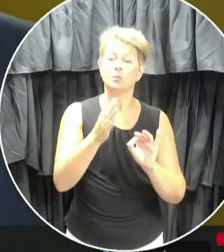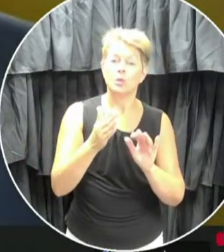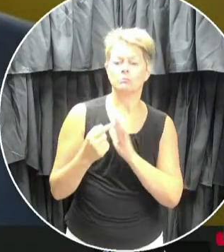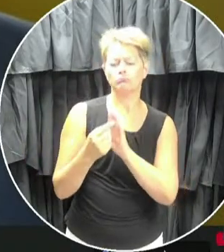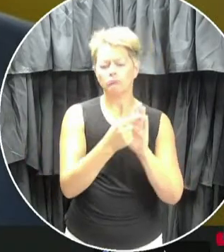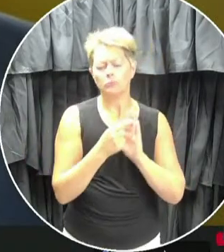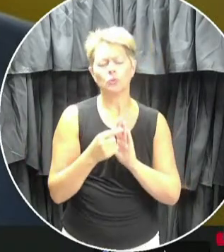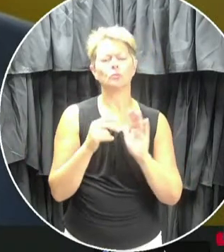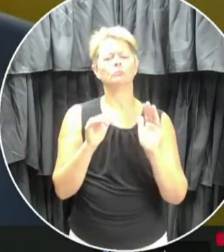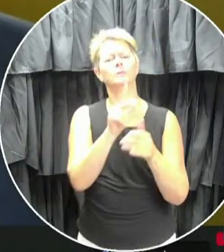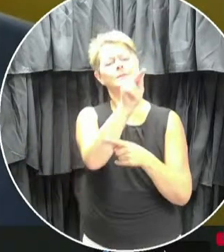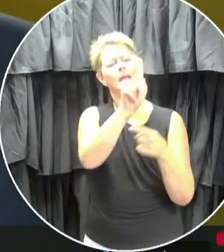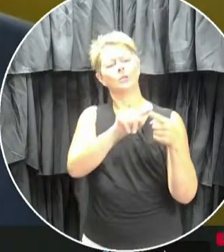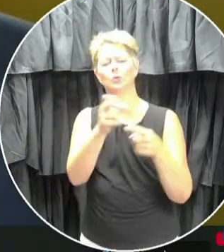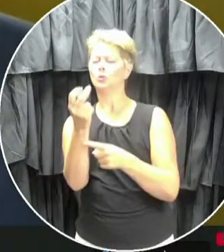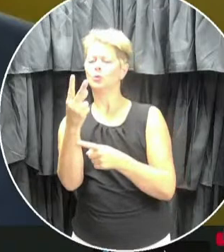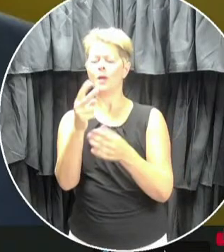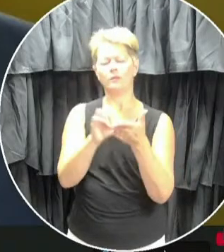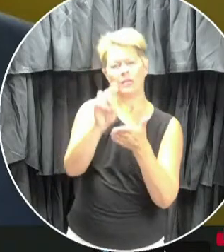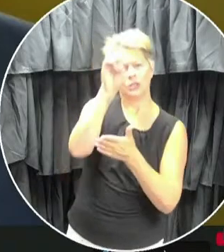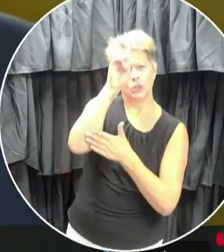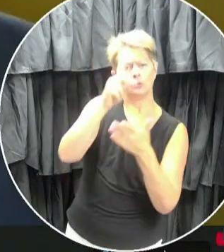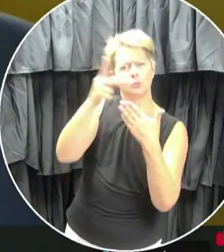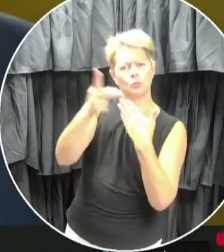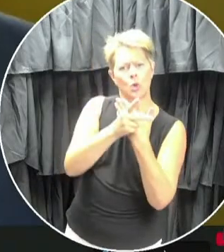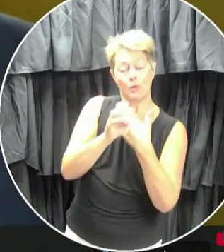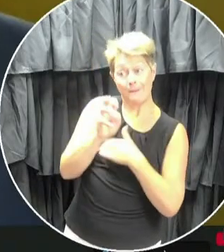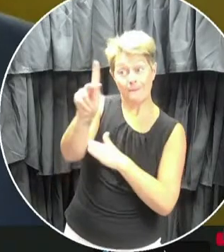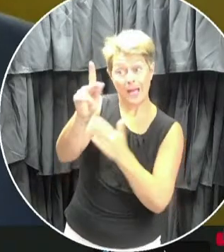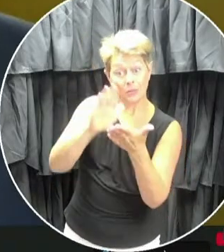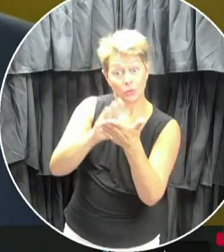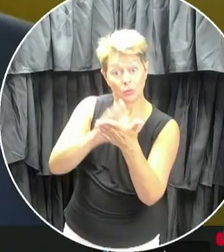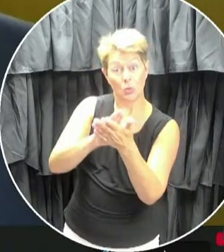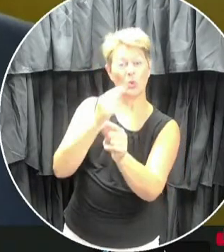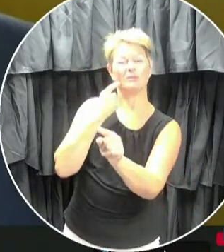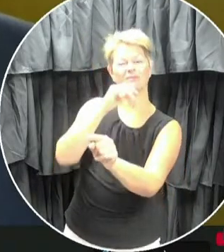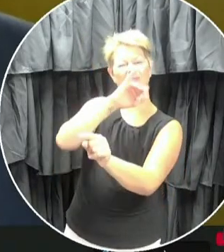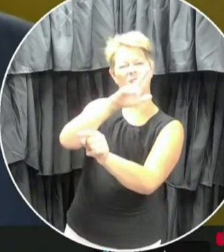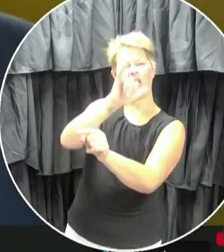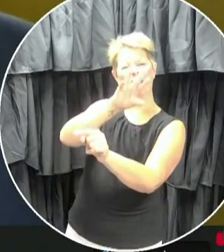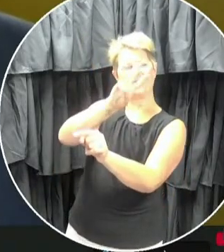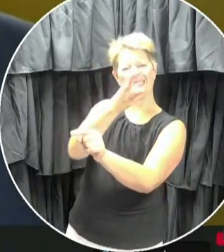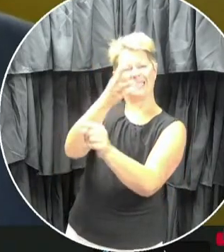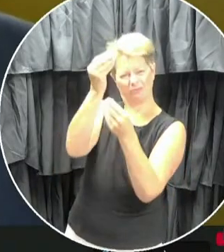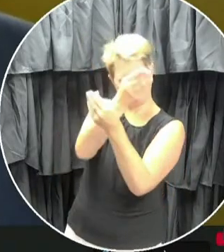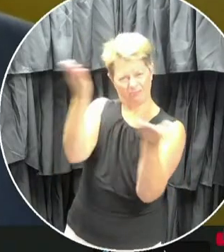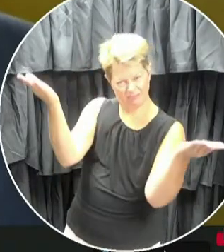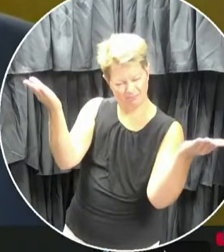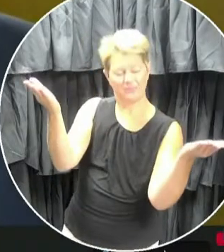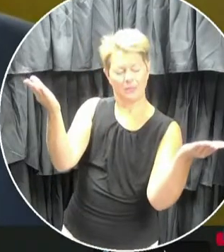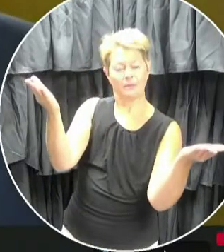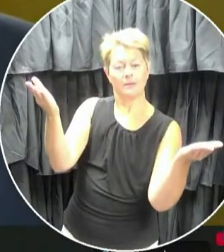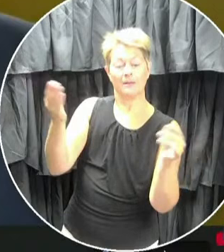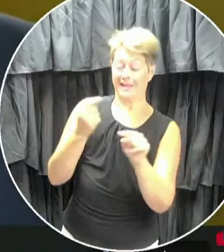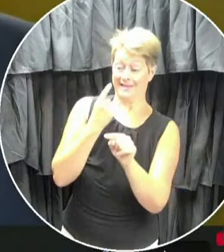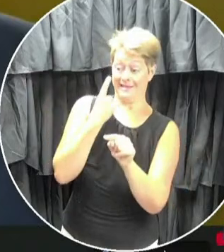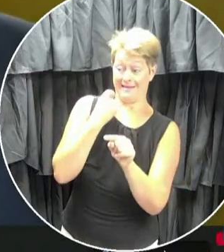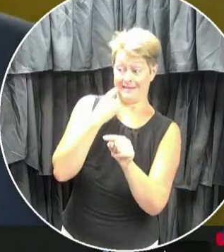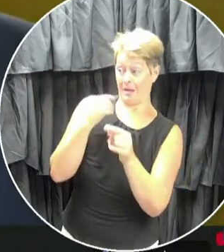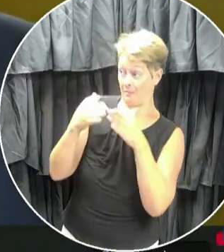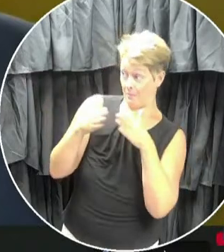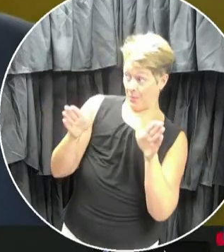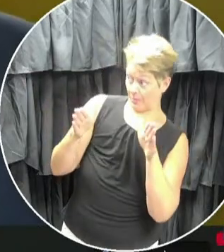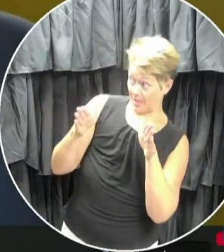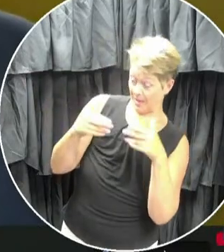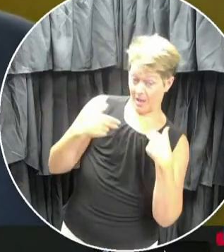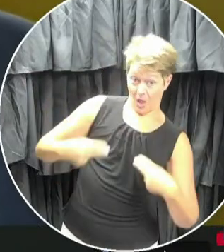provincial government's K-12 education re-entry plan, which was released on July the 6th. And from the latest advice from public health officials,